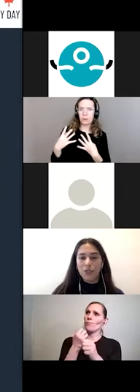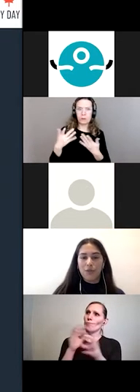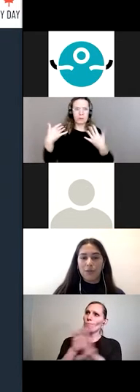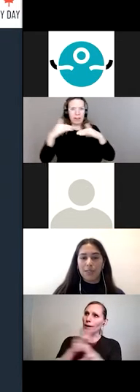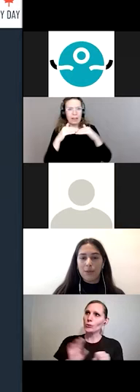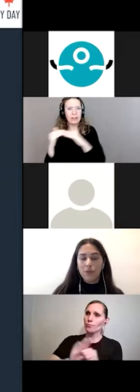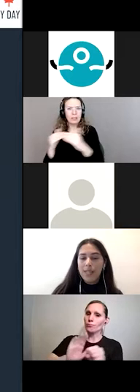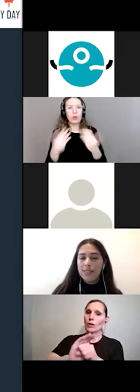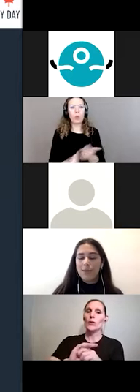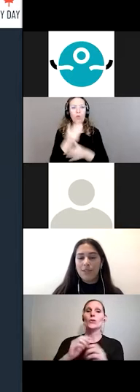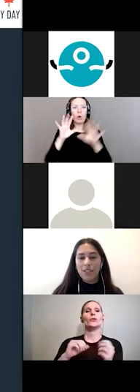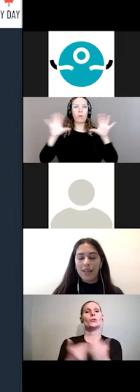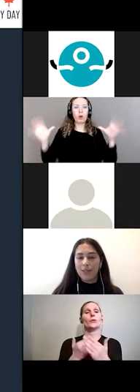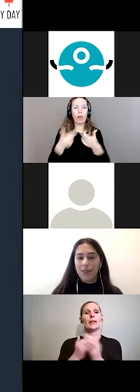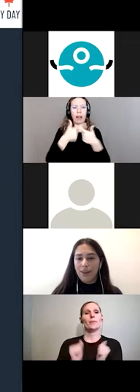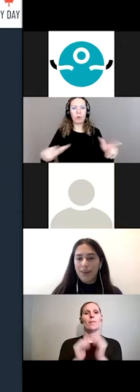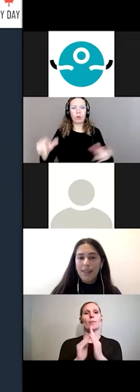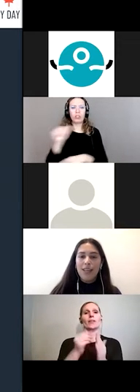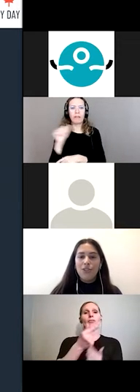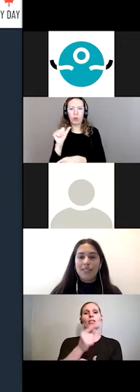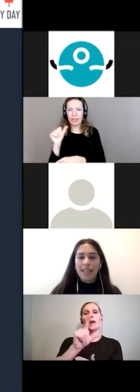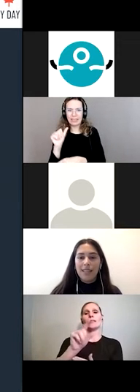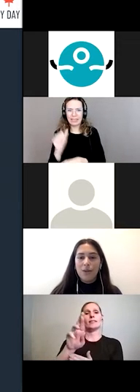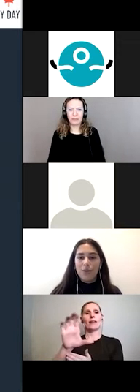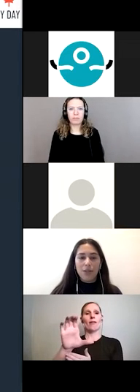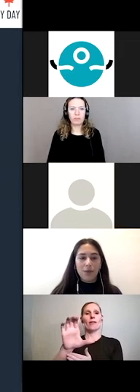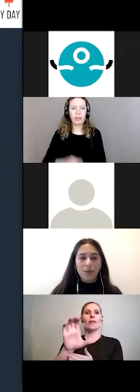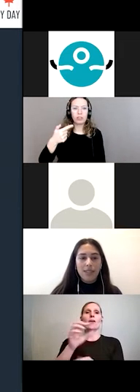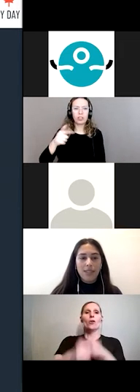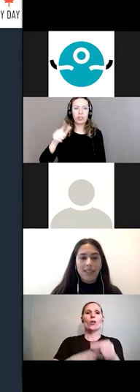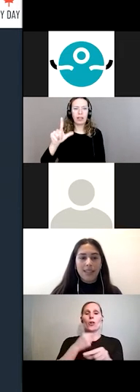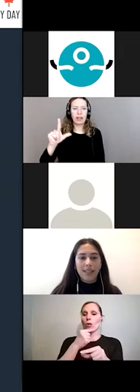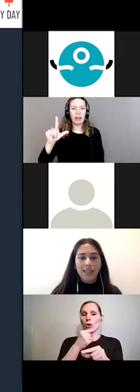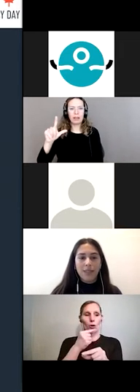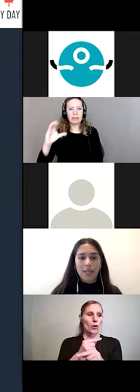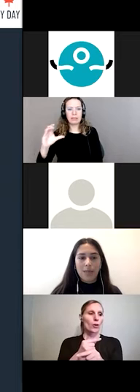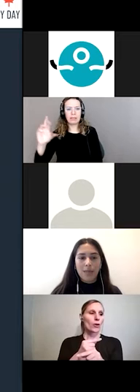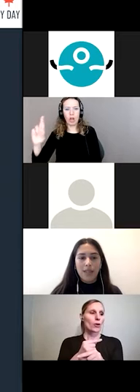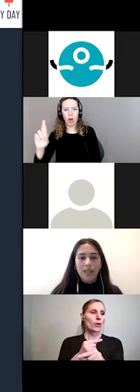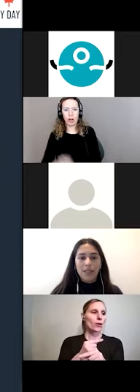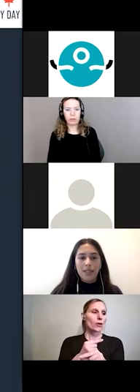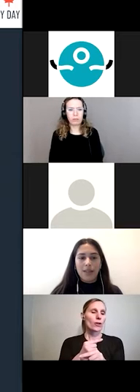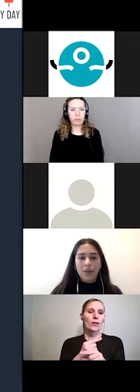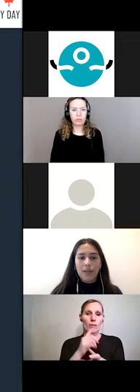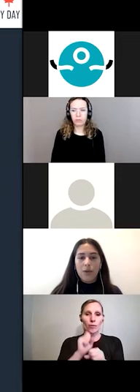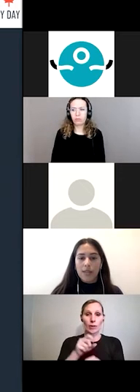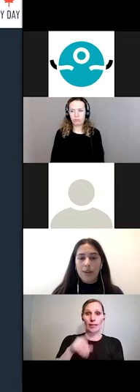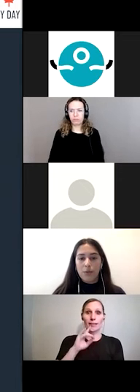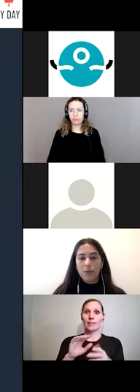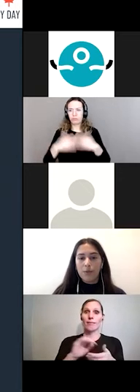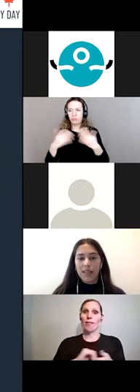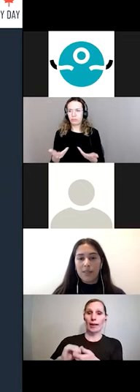Coalition for Language Rights, or the GLCR. Just slightly over a year old, this alliance was able to already